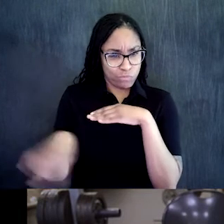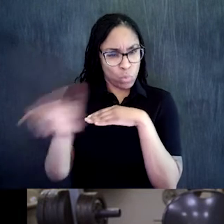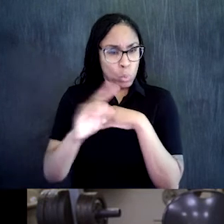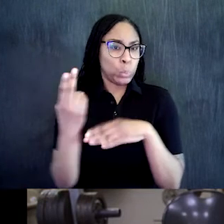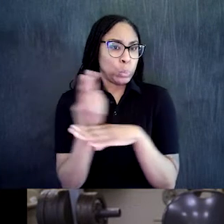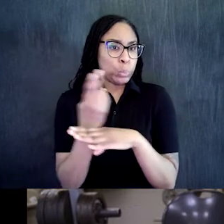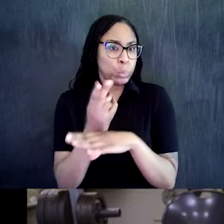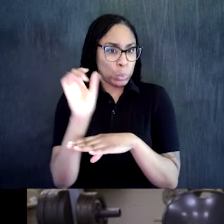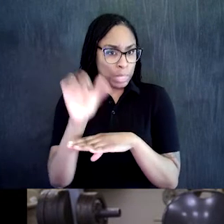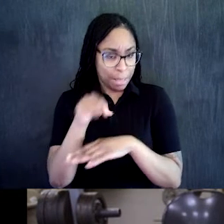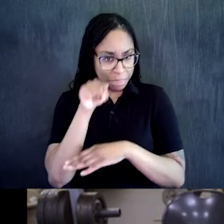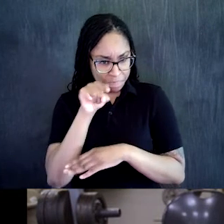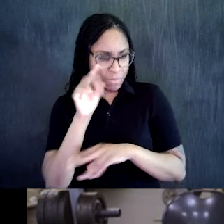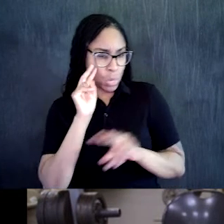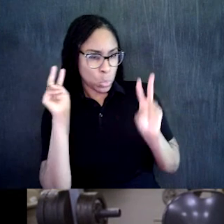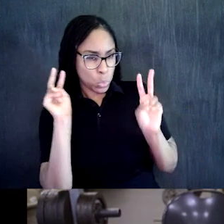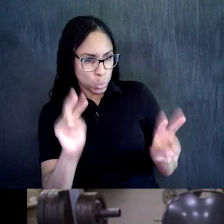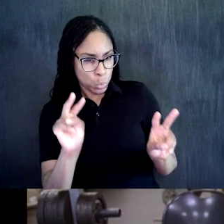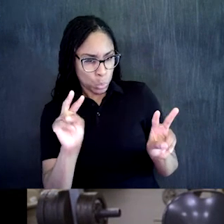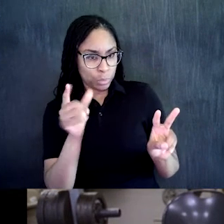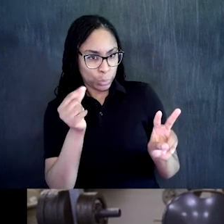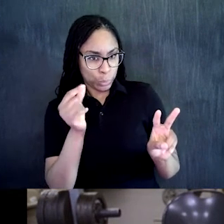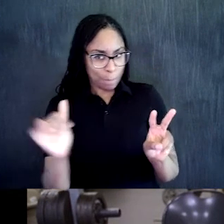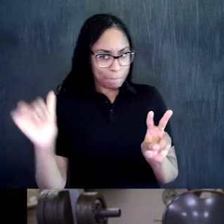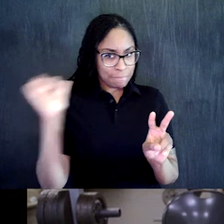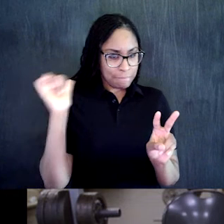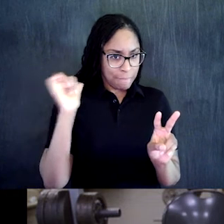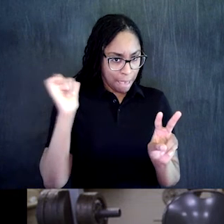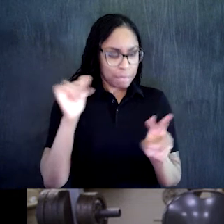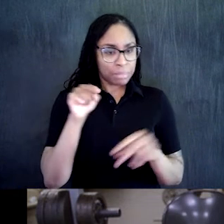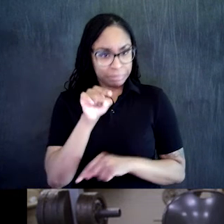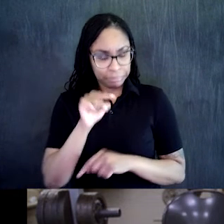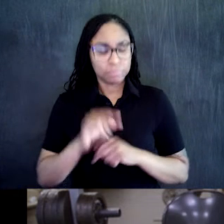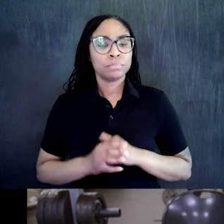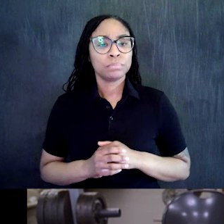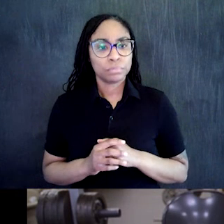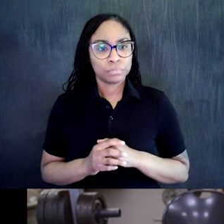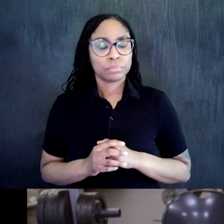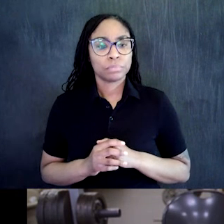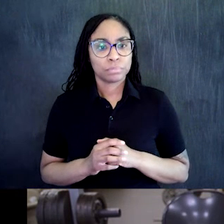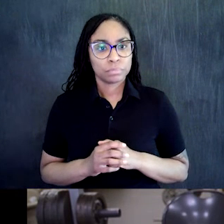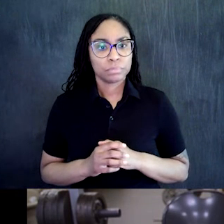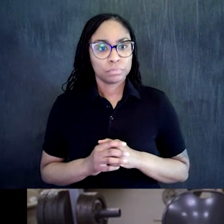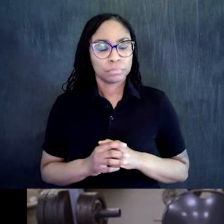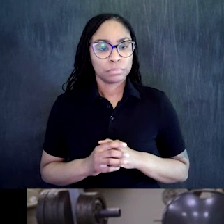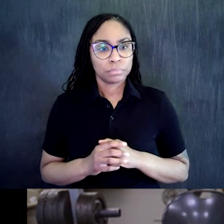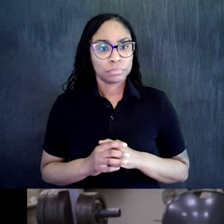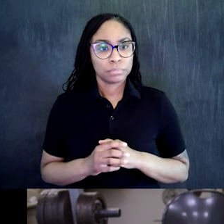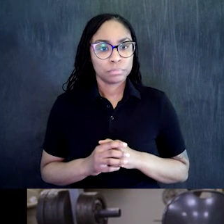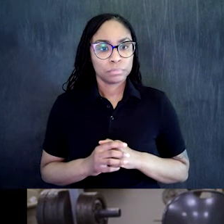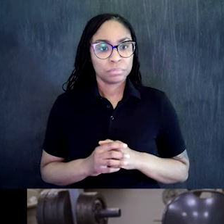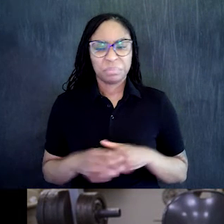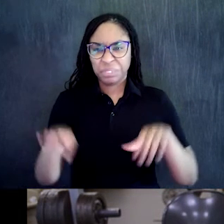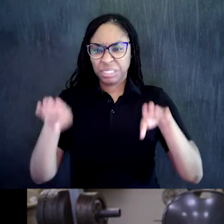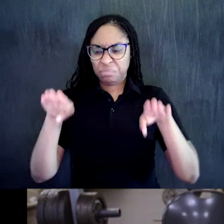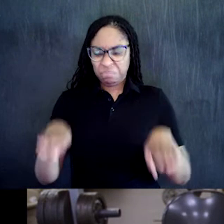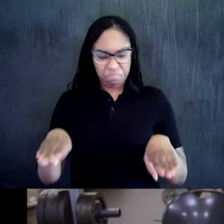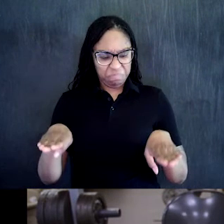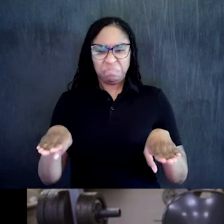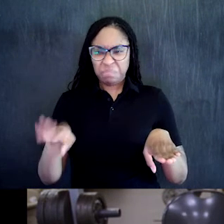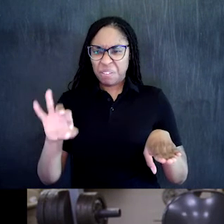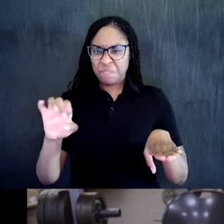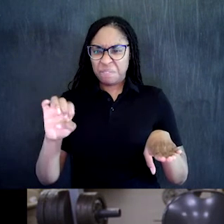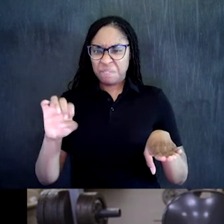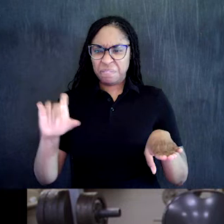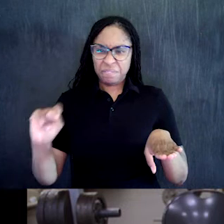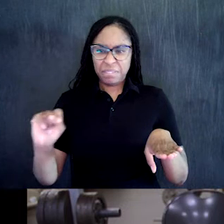on your back. We're going to bend the knees. We're keep the feet about six inches apart. Keep them